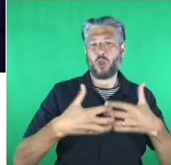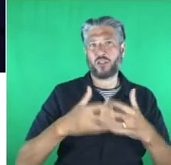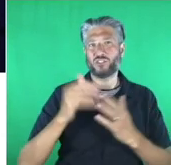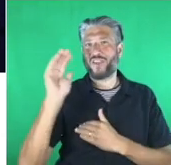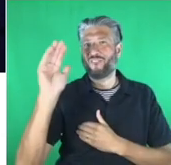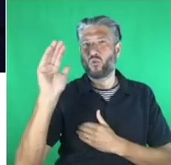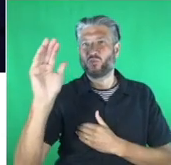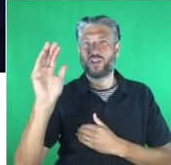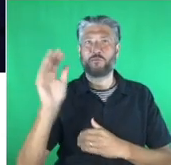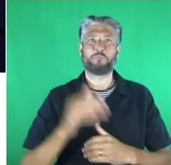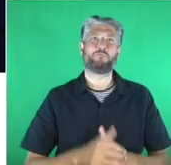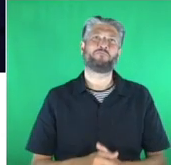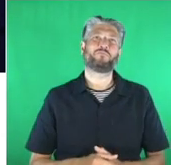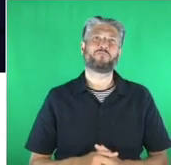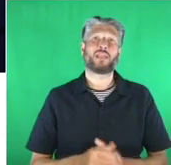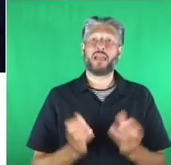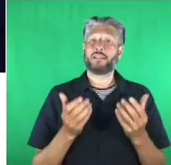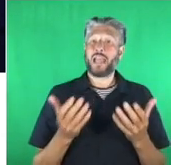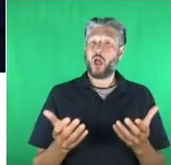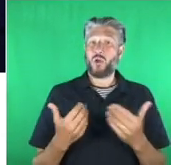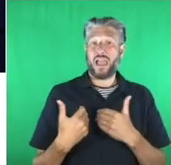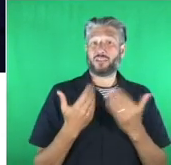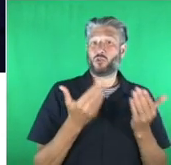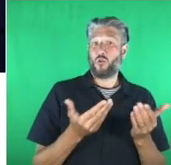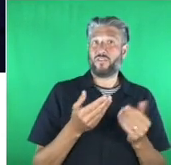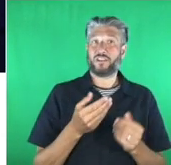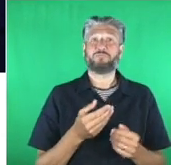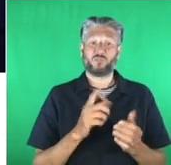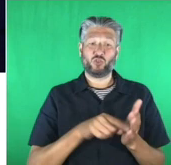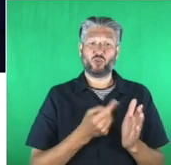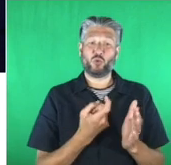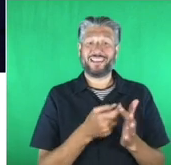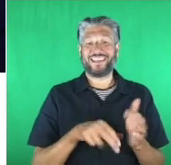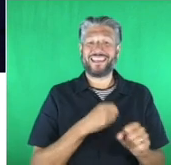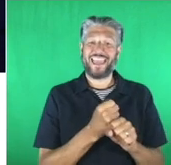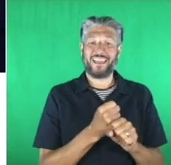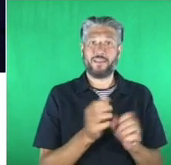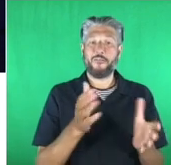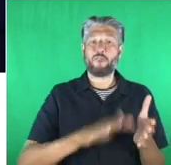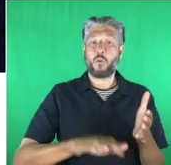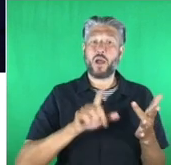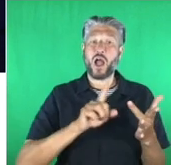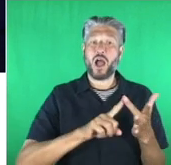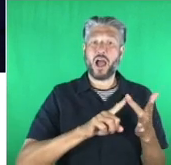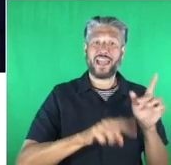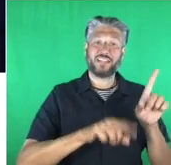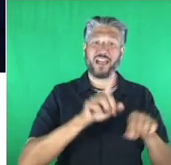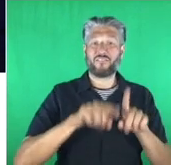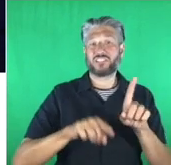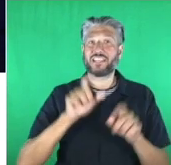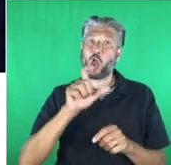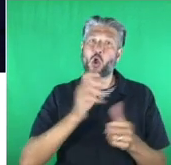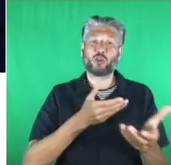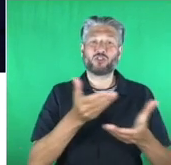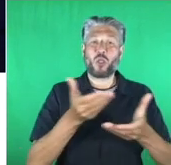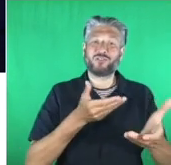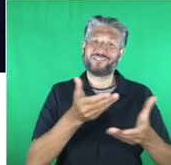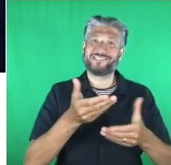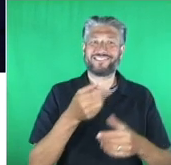janine king from i diversity consulting limited to announce the finalist and inaugural category winner